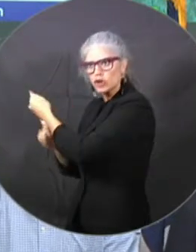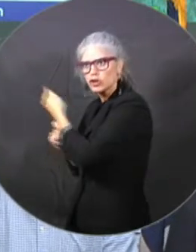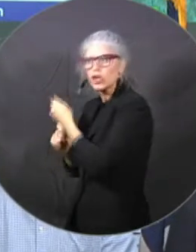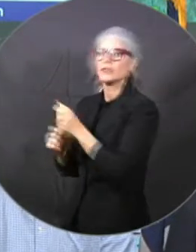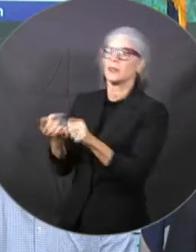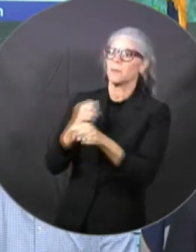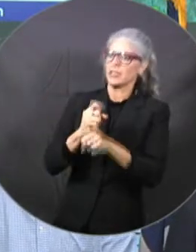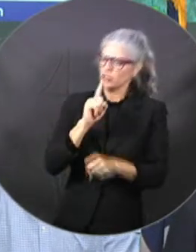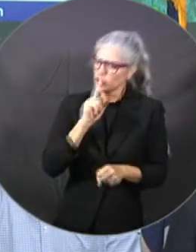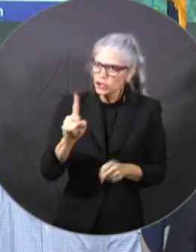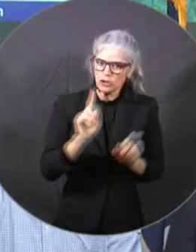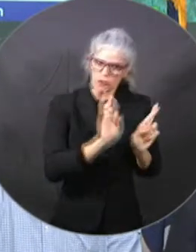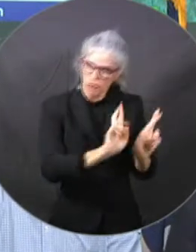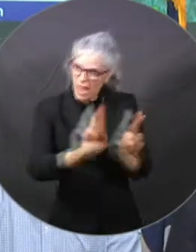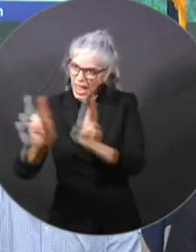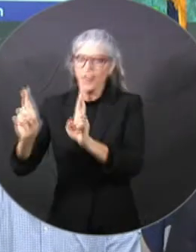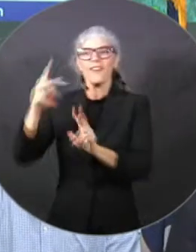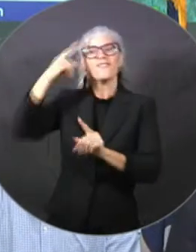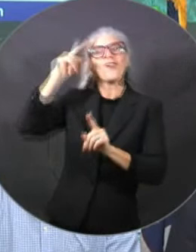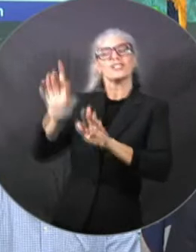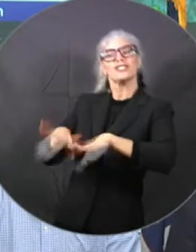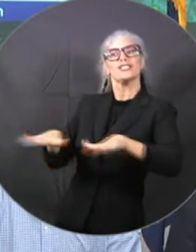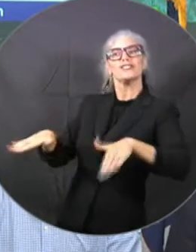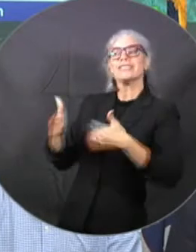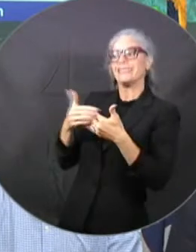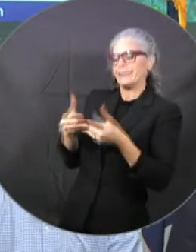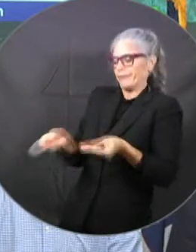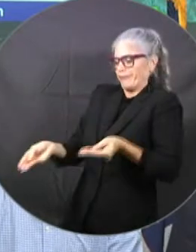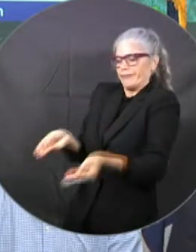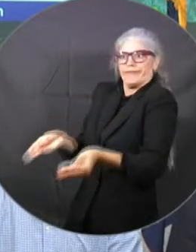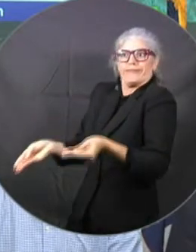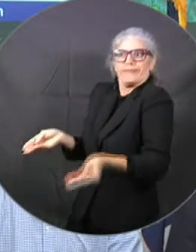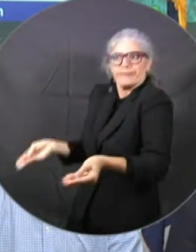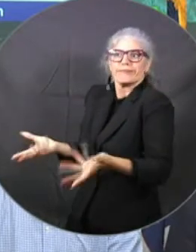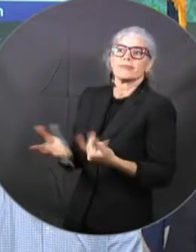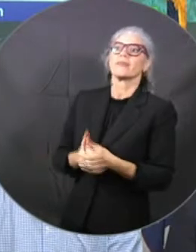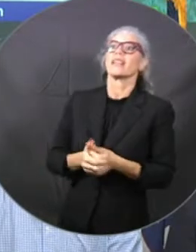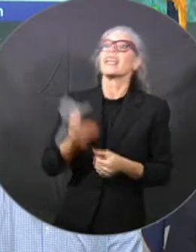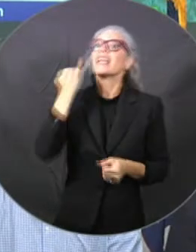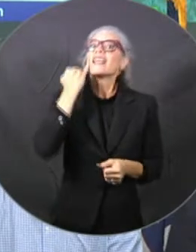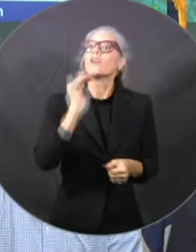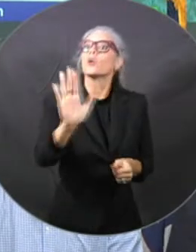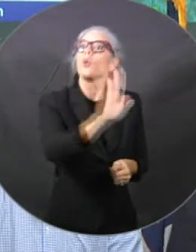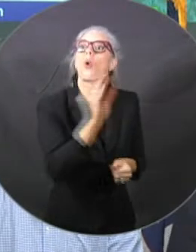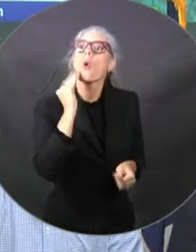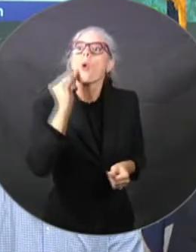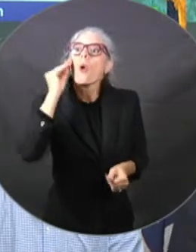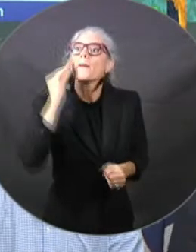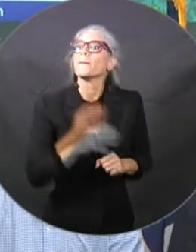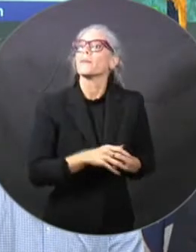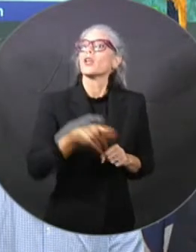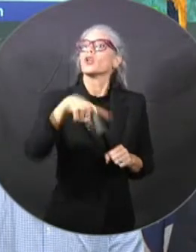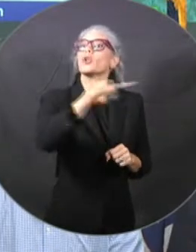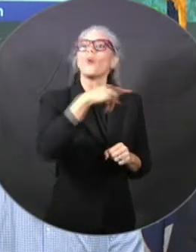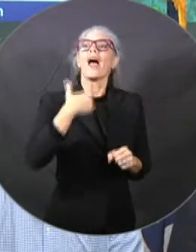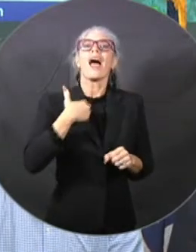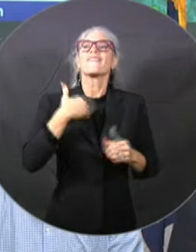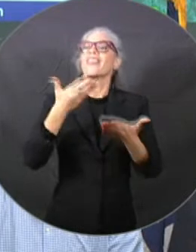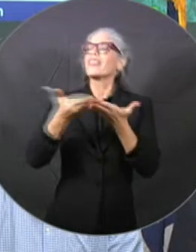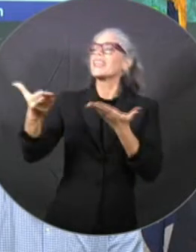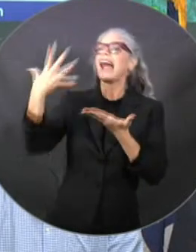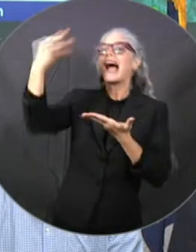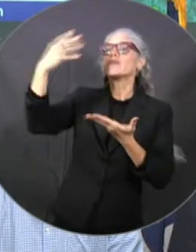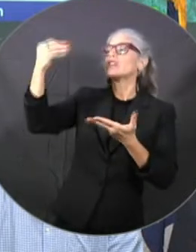you need to tie it down. This storm poses a significant storm surge threat to our coastal and low-lying area communities, as I've already mentioned.